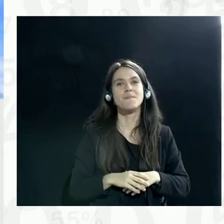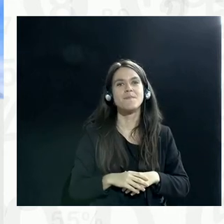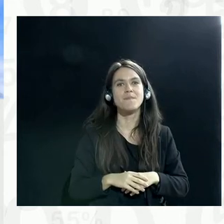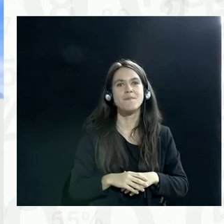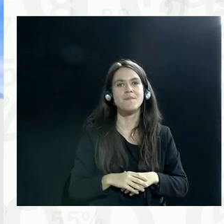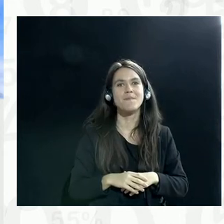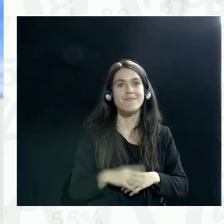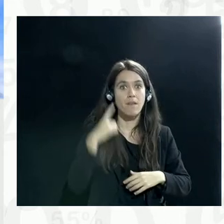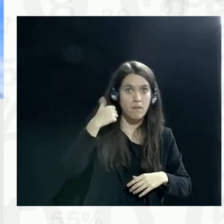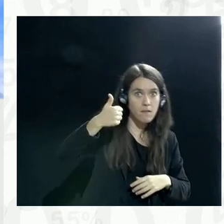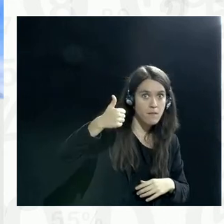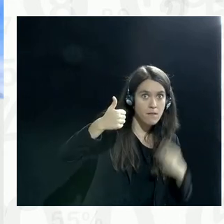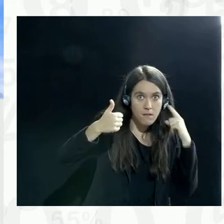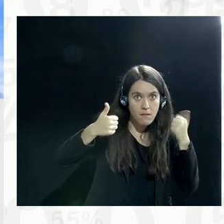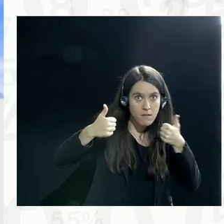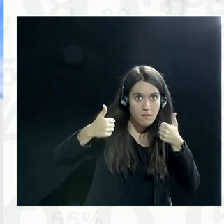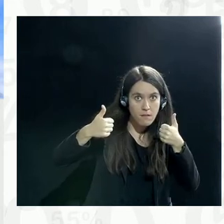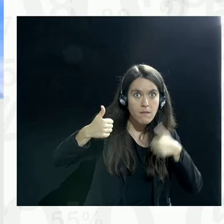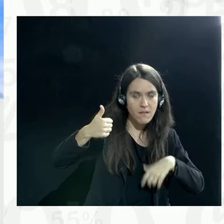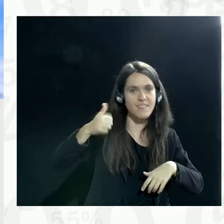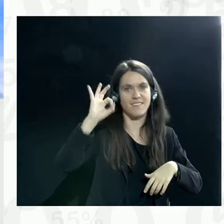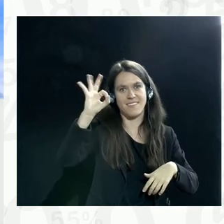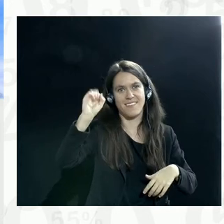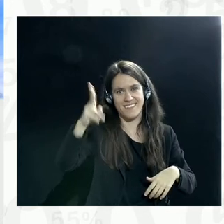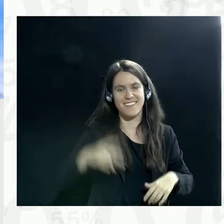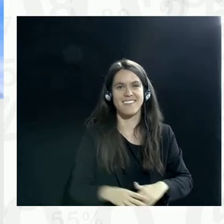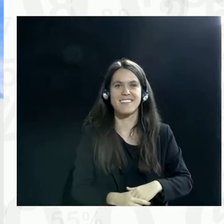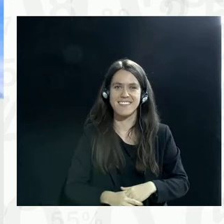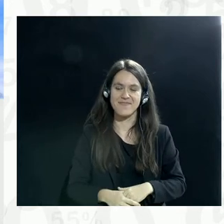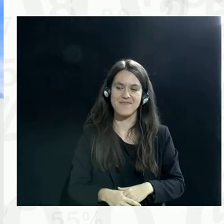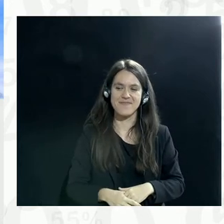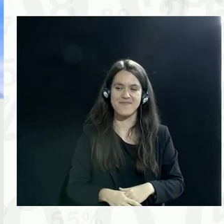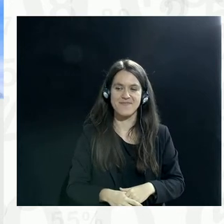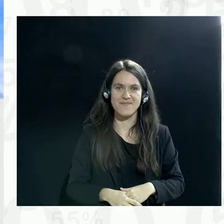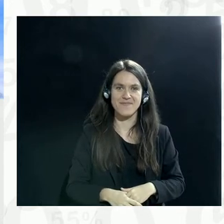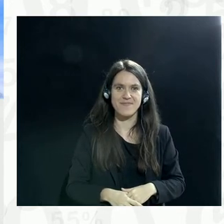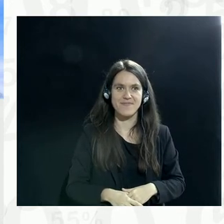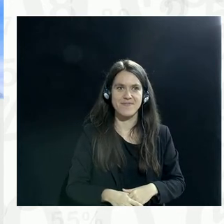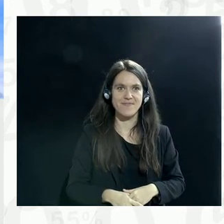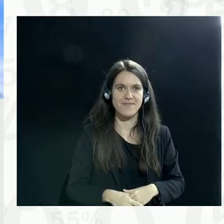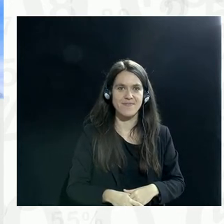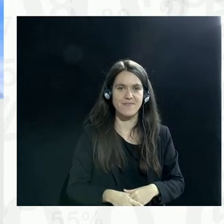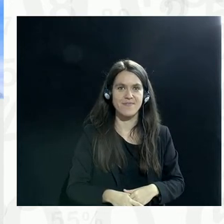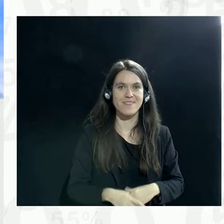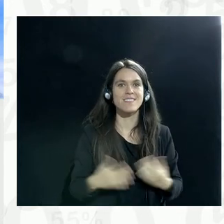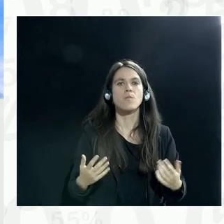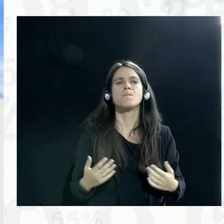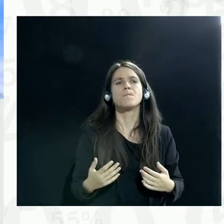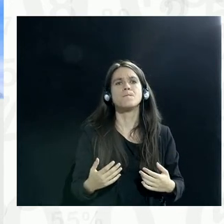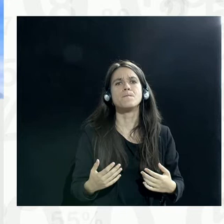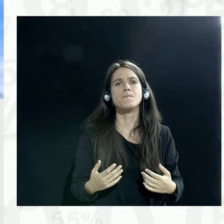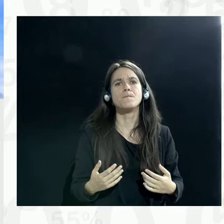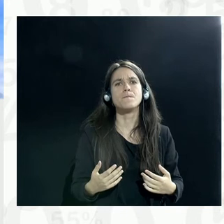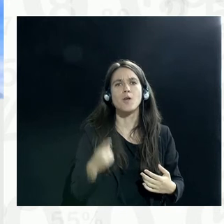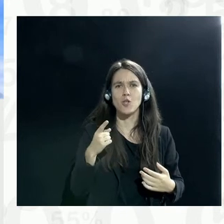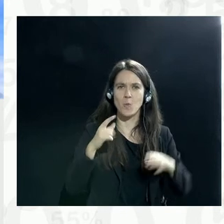up if you can hear me, if we're good. Great. Okay. So, the two comments, your